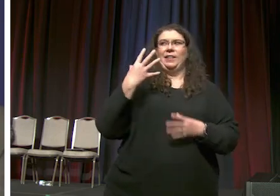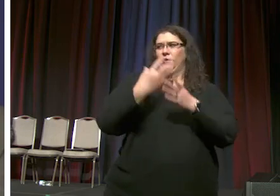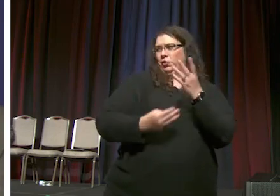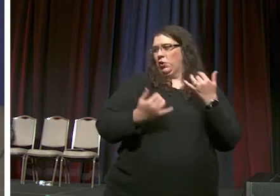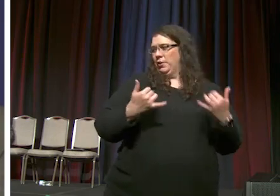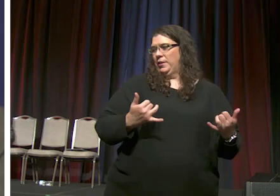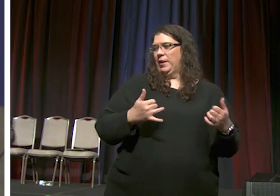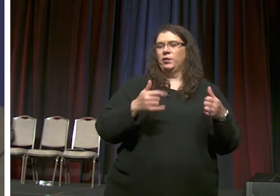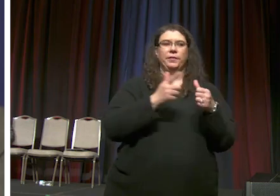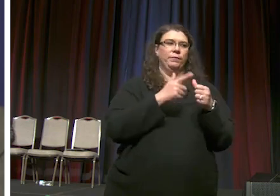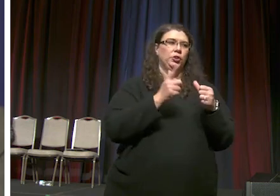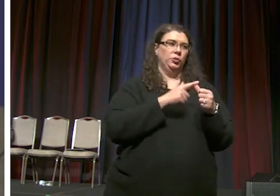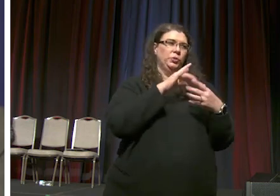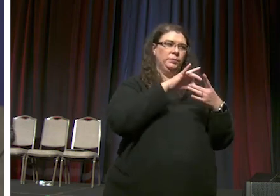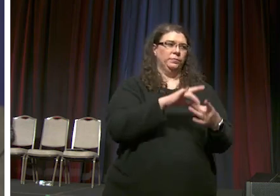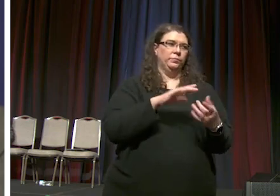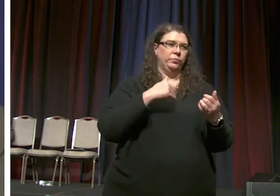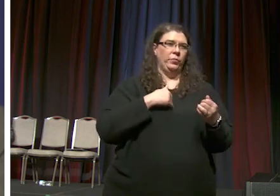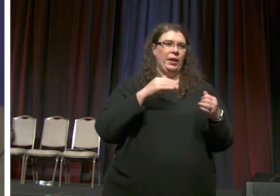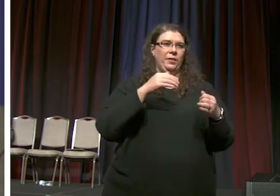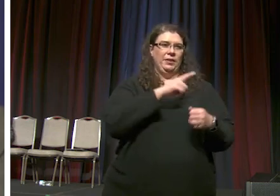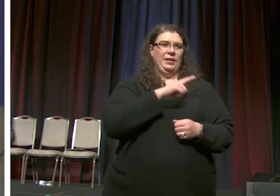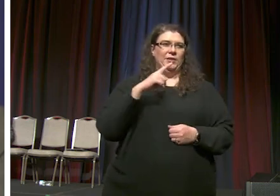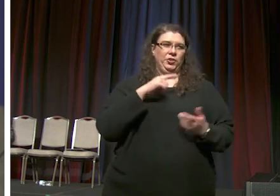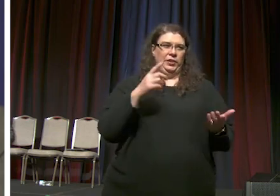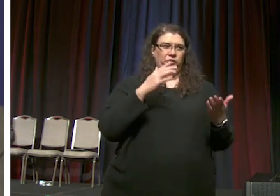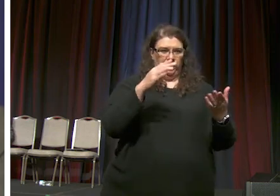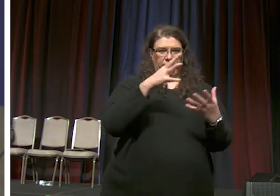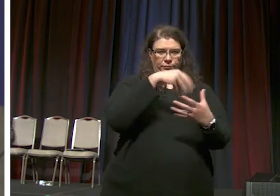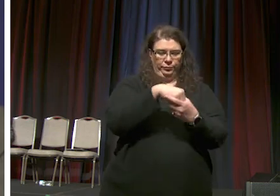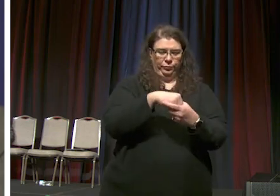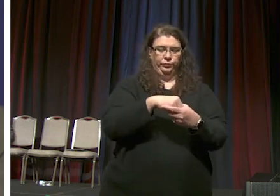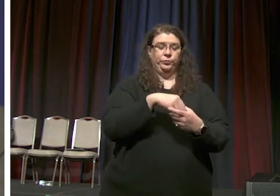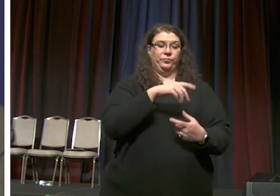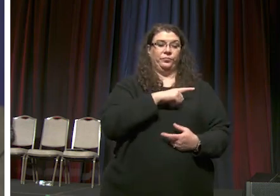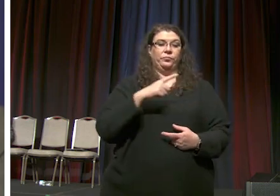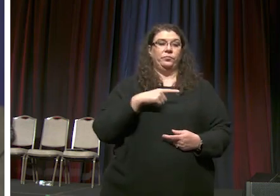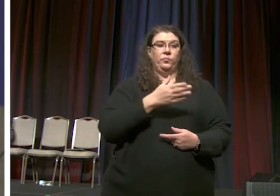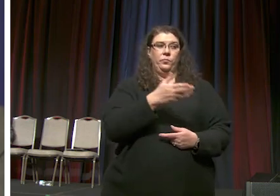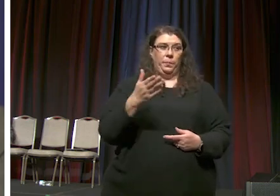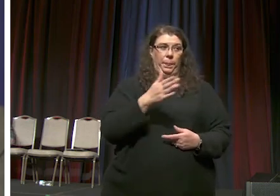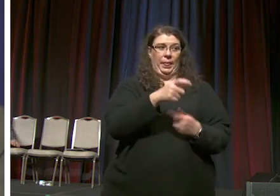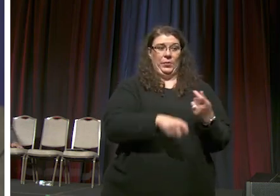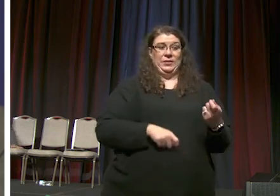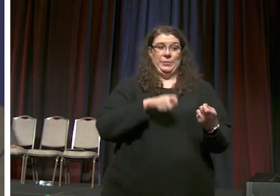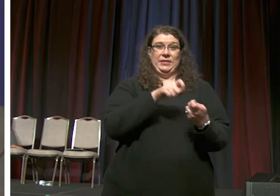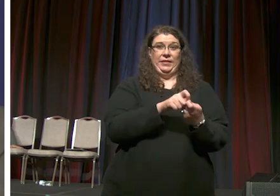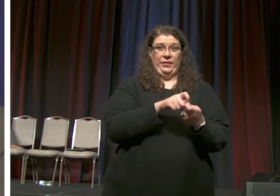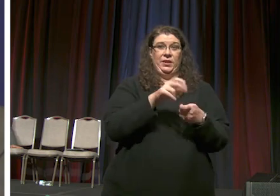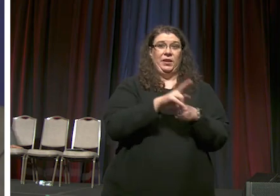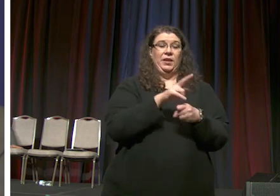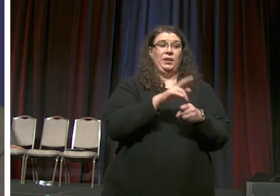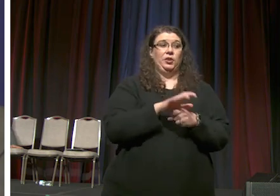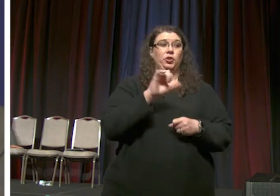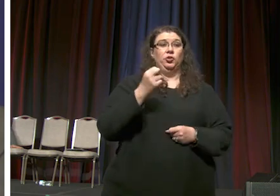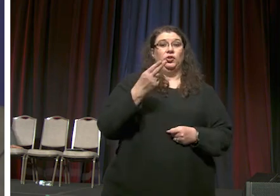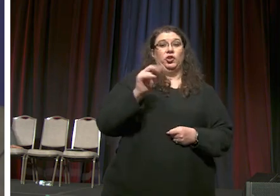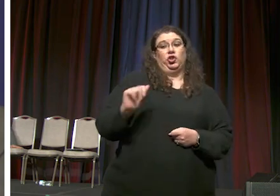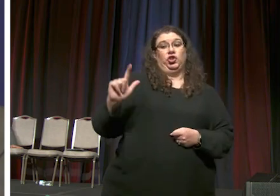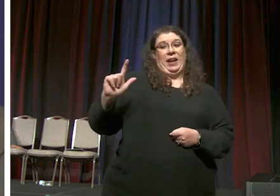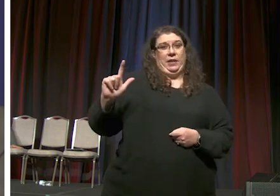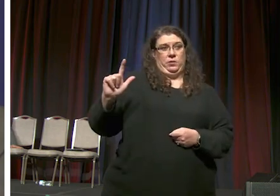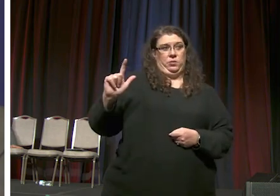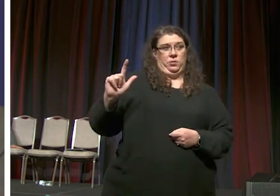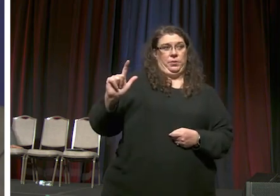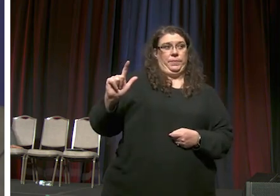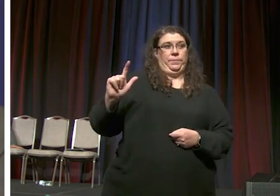now the first one that i referred to that had the legislation in it the legislation was specific and it used shall that